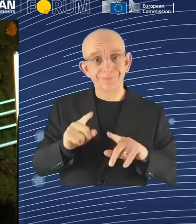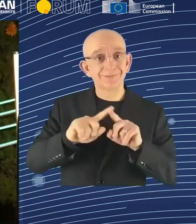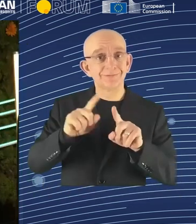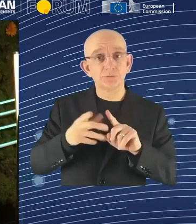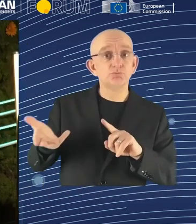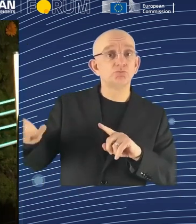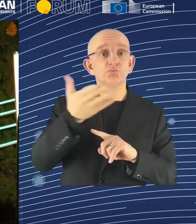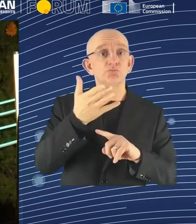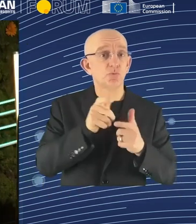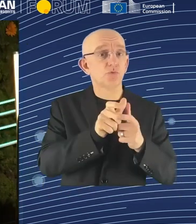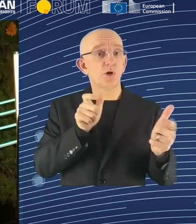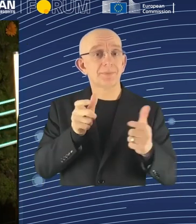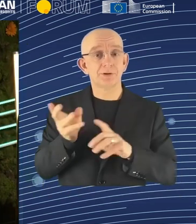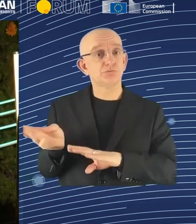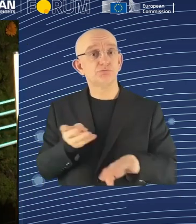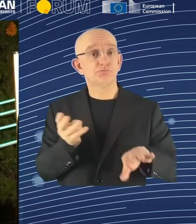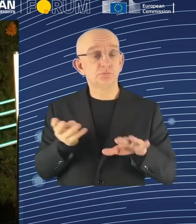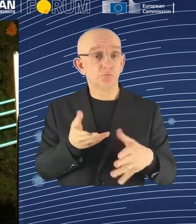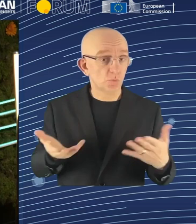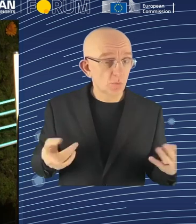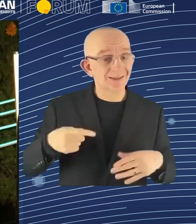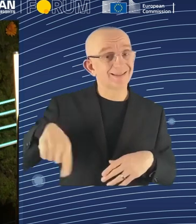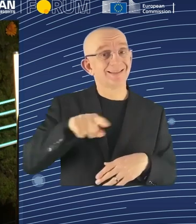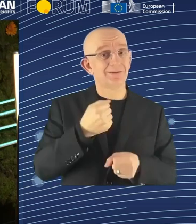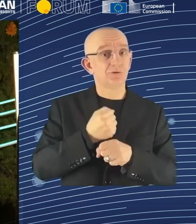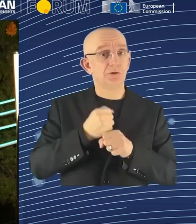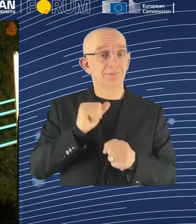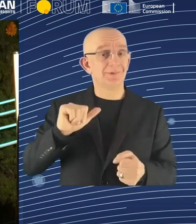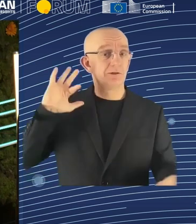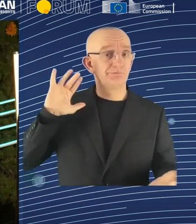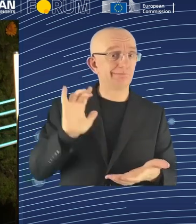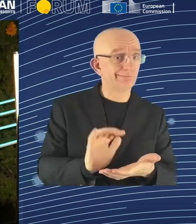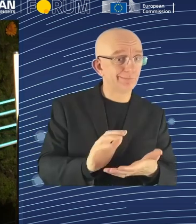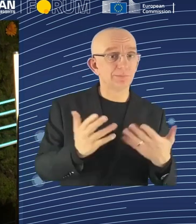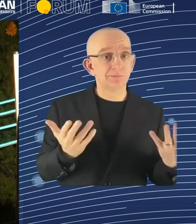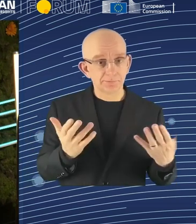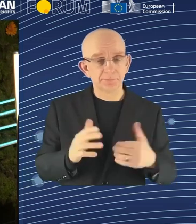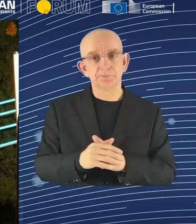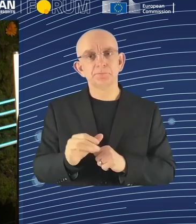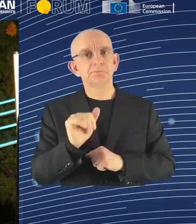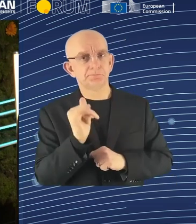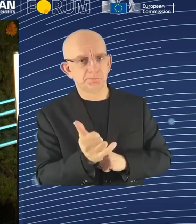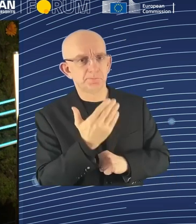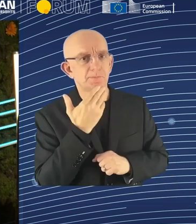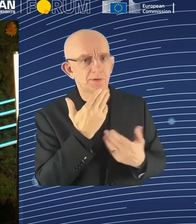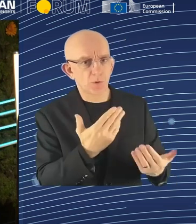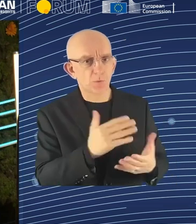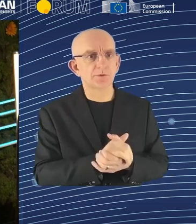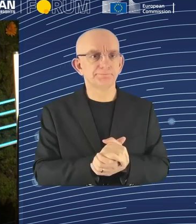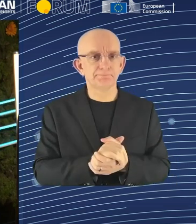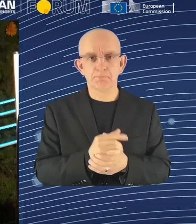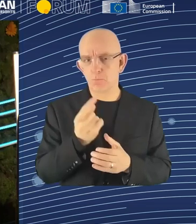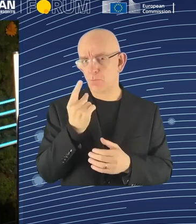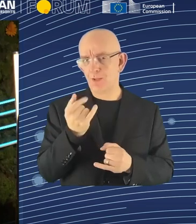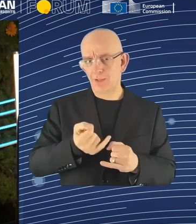to have one little... Are we going to... Yes, we are getting one final... Sorry, I know there are more and I still have more on the slide, but we've got to wrap it up. But we do